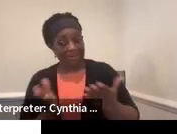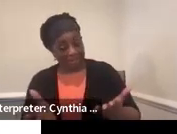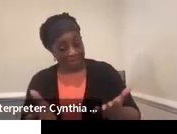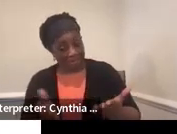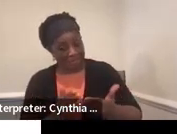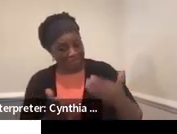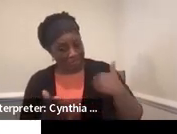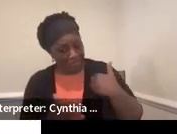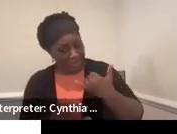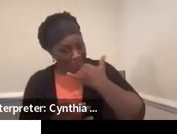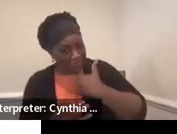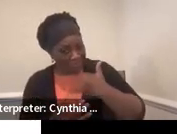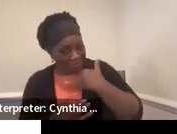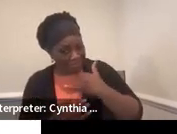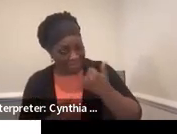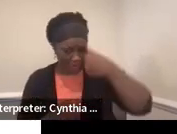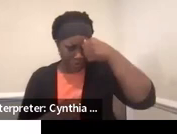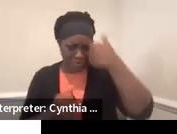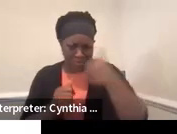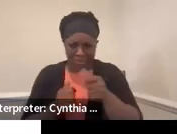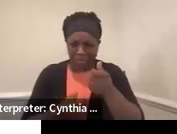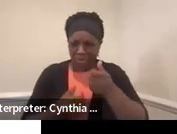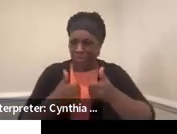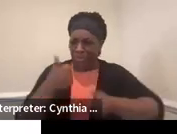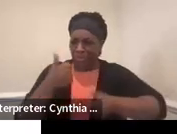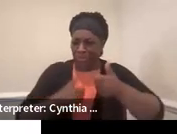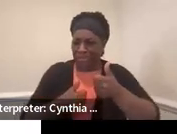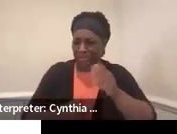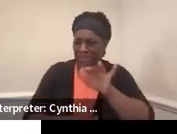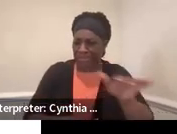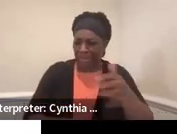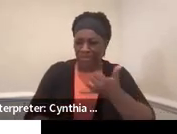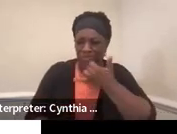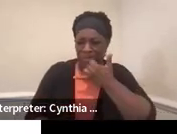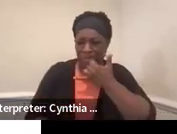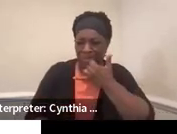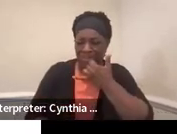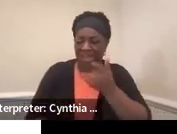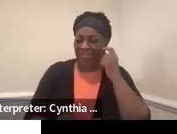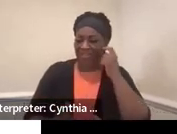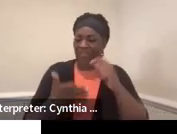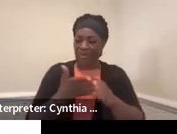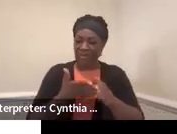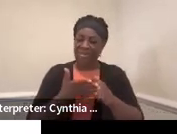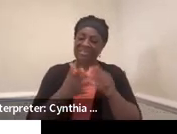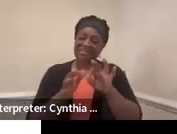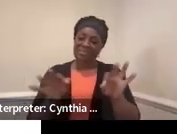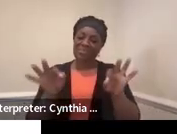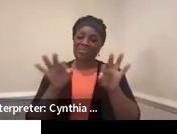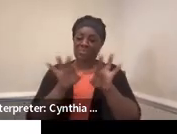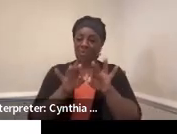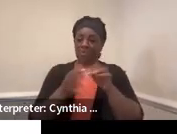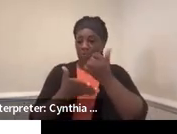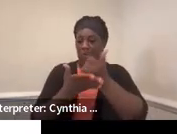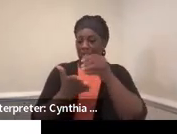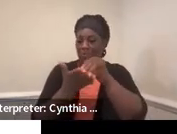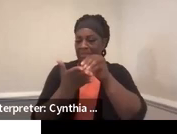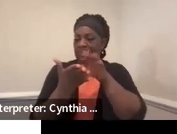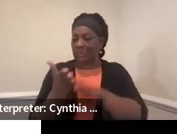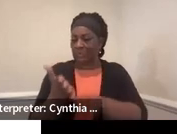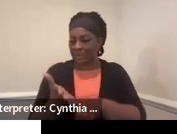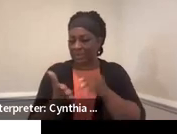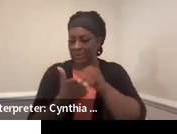I couldn't remember where my typos were and there's one. So we really want to help the students